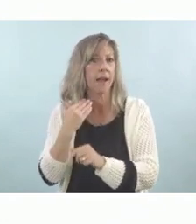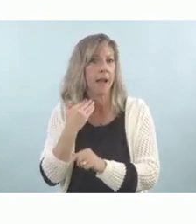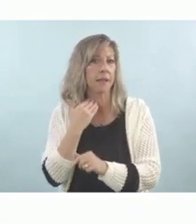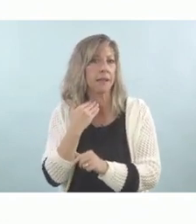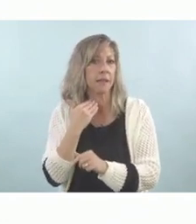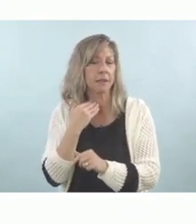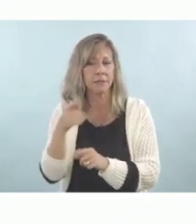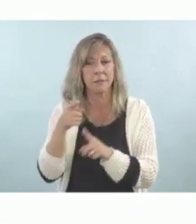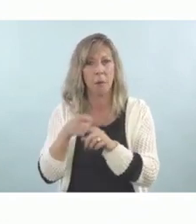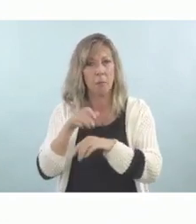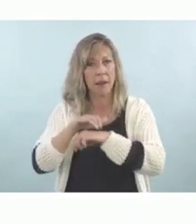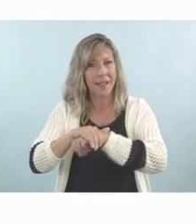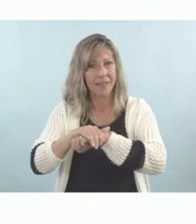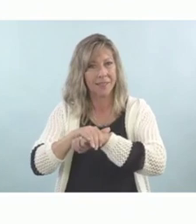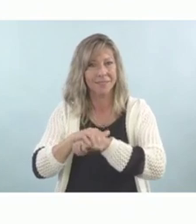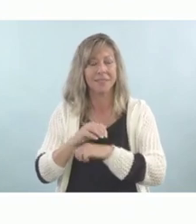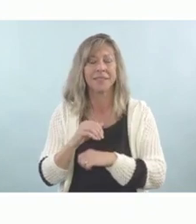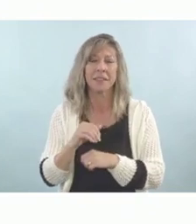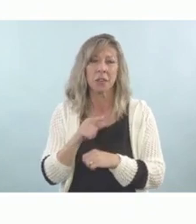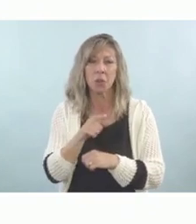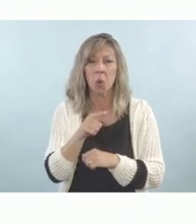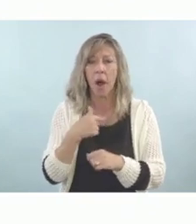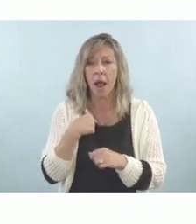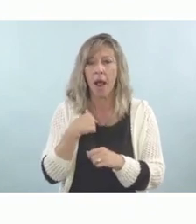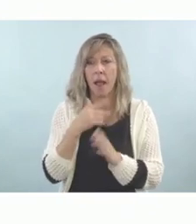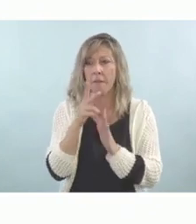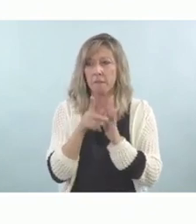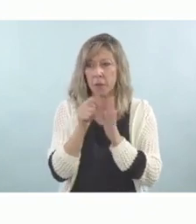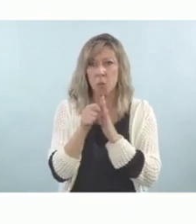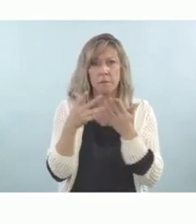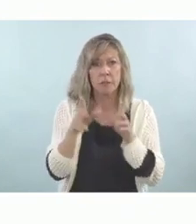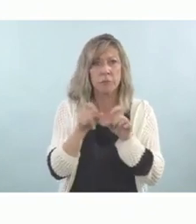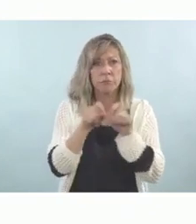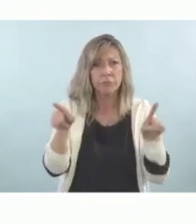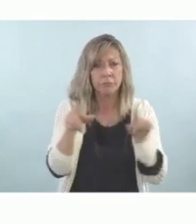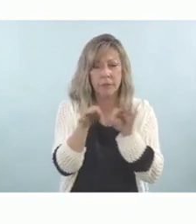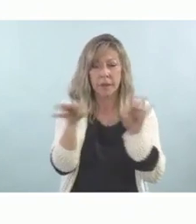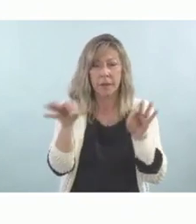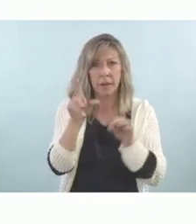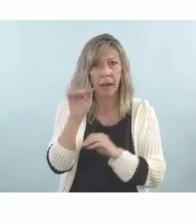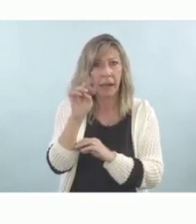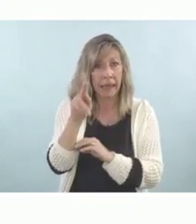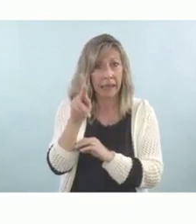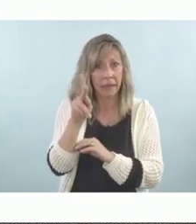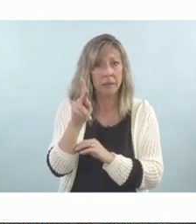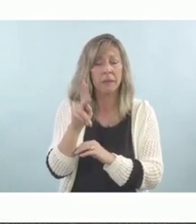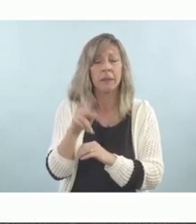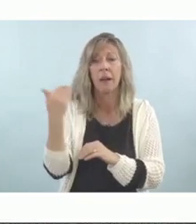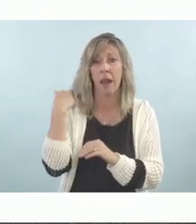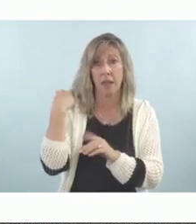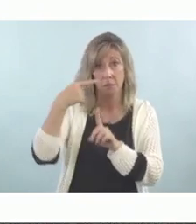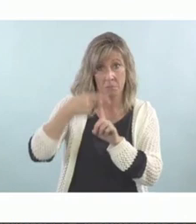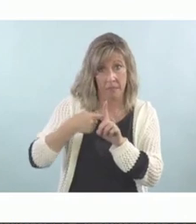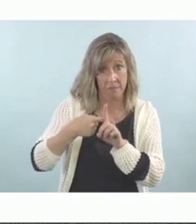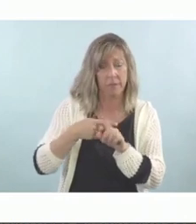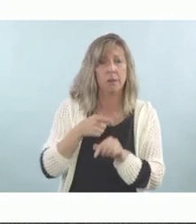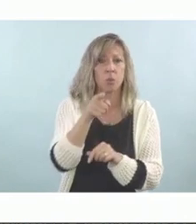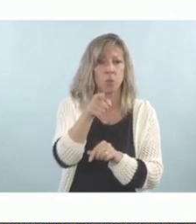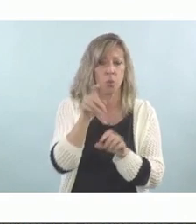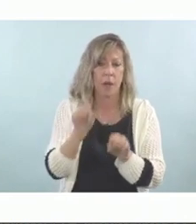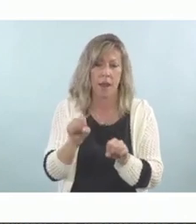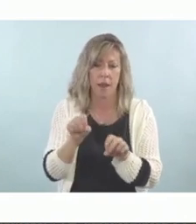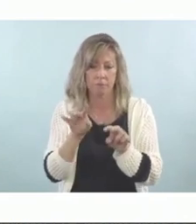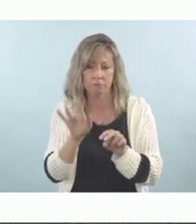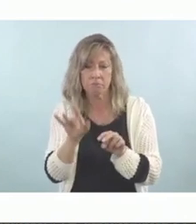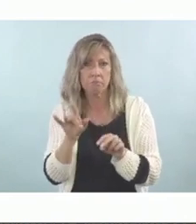video of him. And I sent that out to people last month. Thank you, Carla, for interpreting